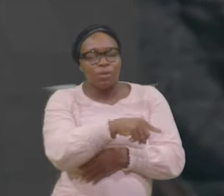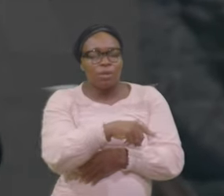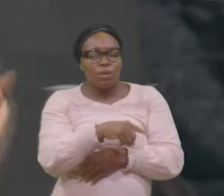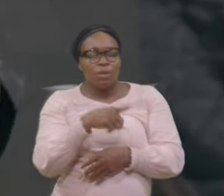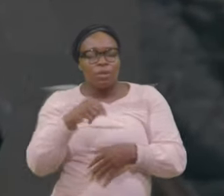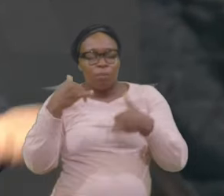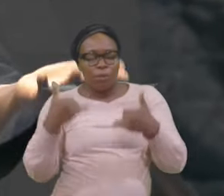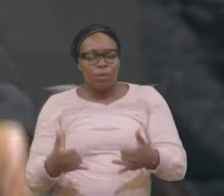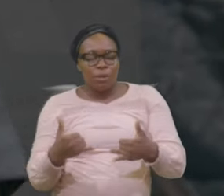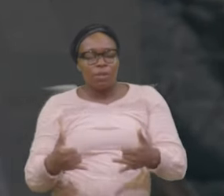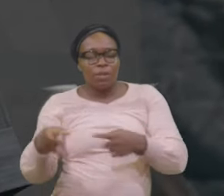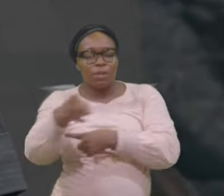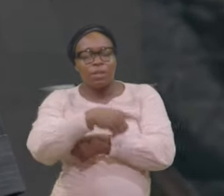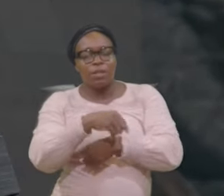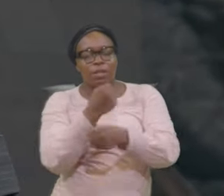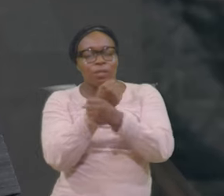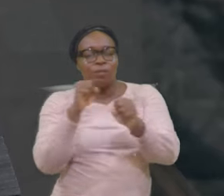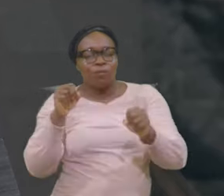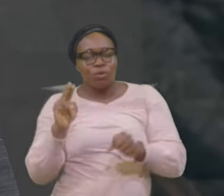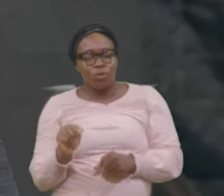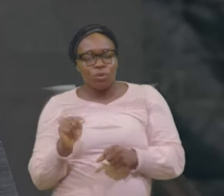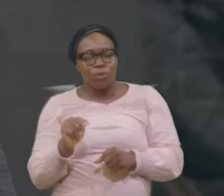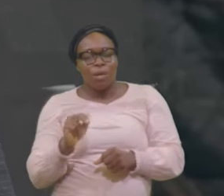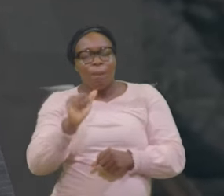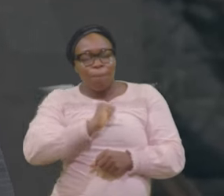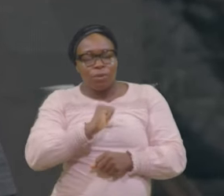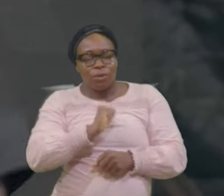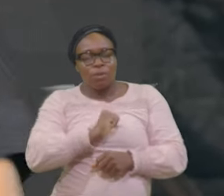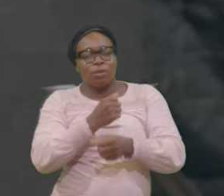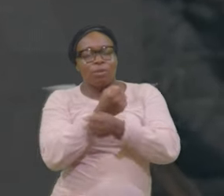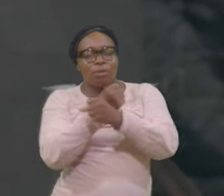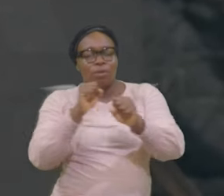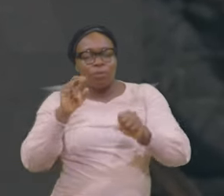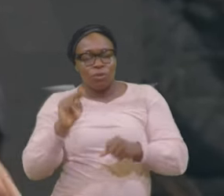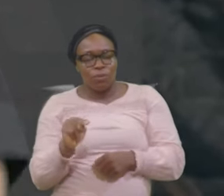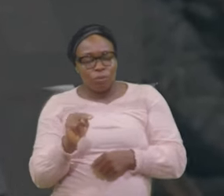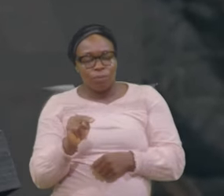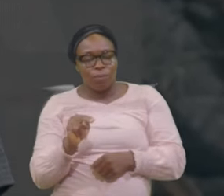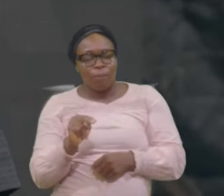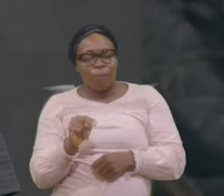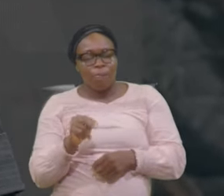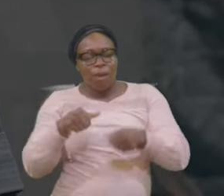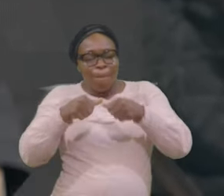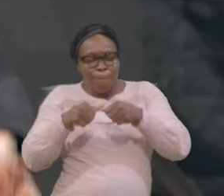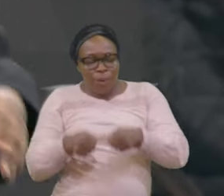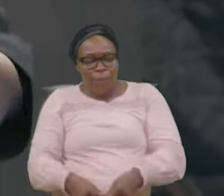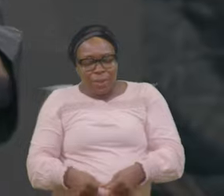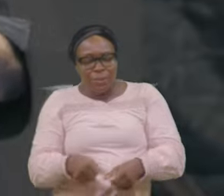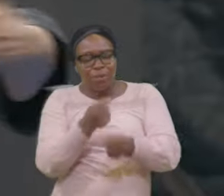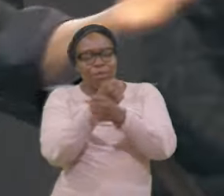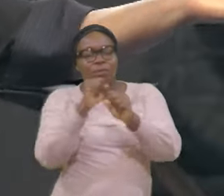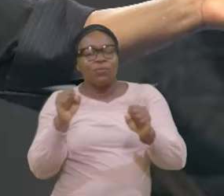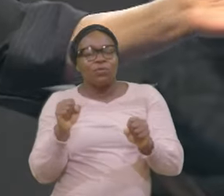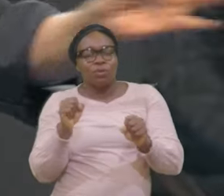Personal Salvation Pardoning Salvation For